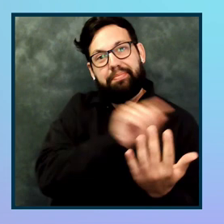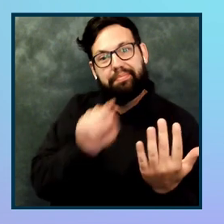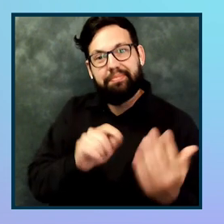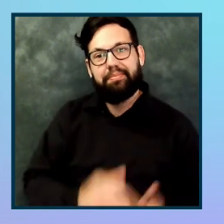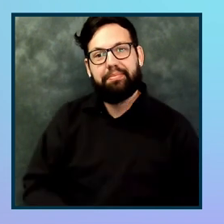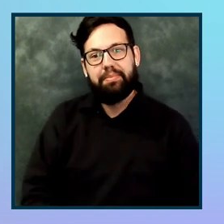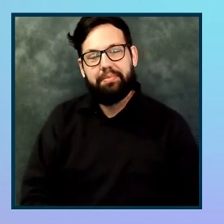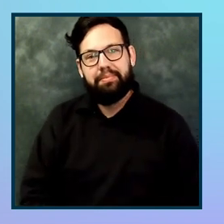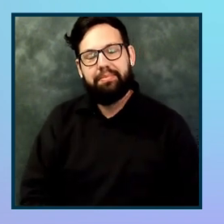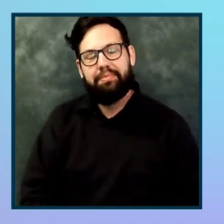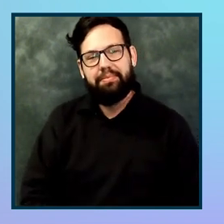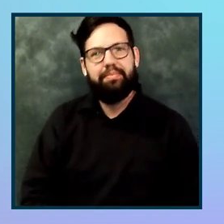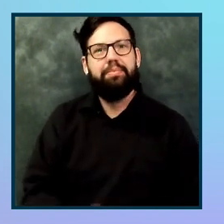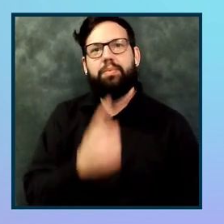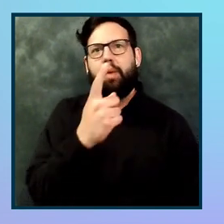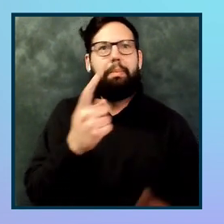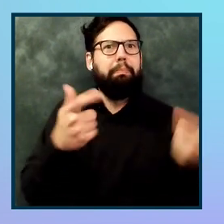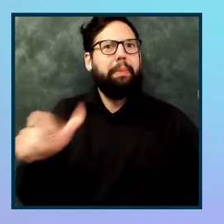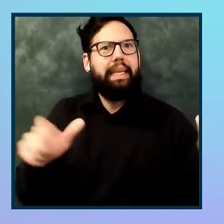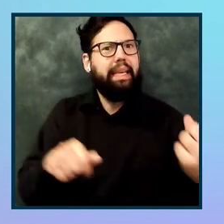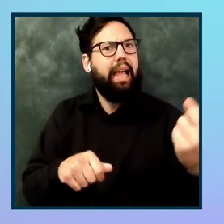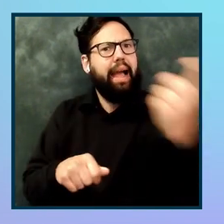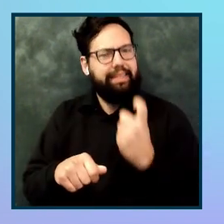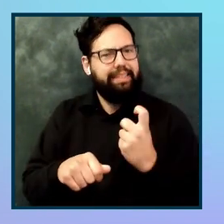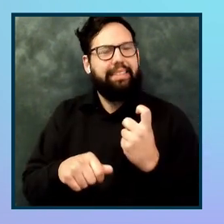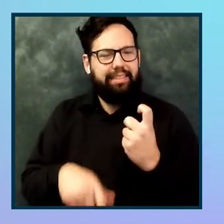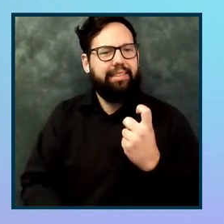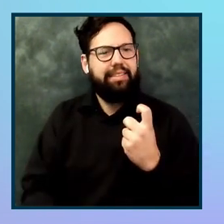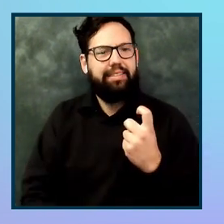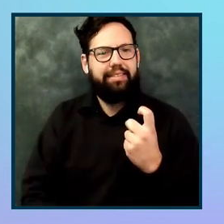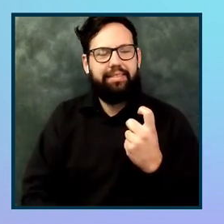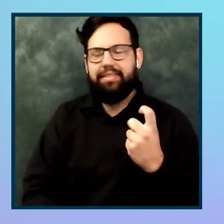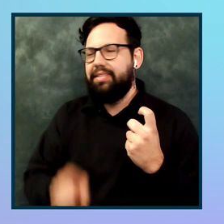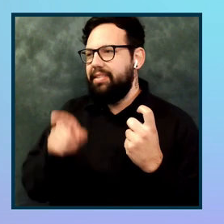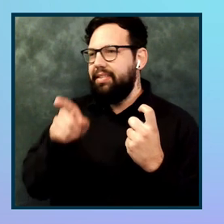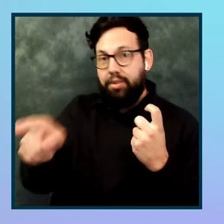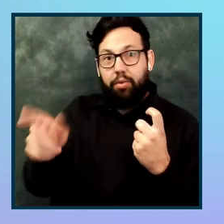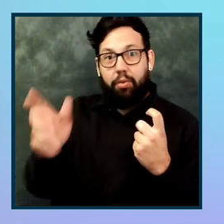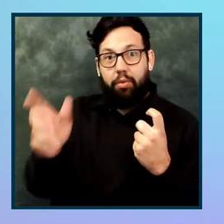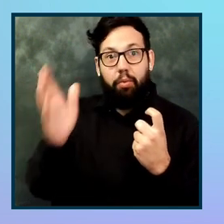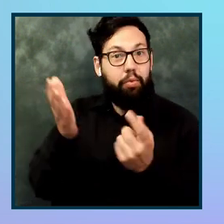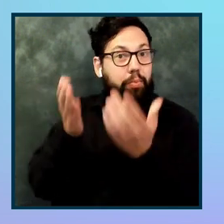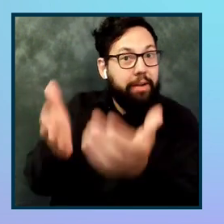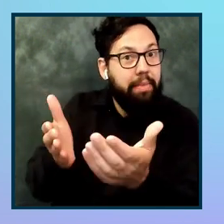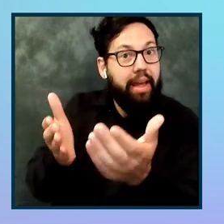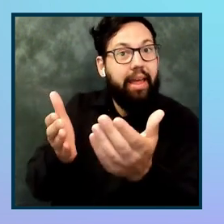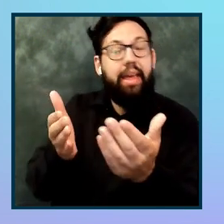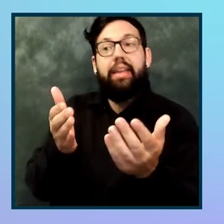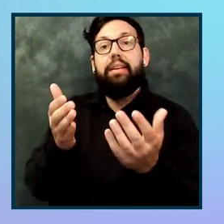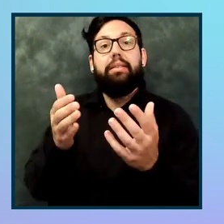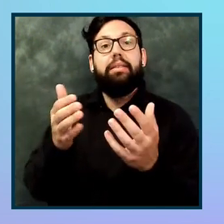One of the big ones that was asked is, would you recommend using a combination